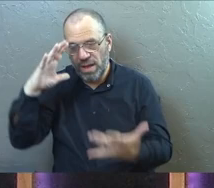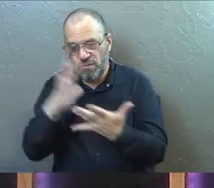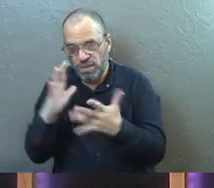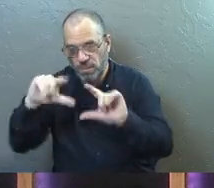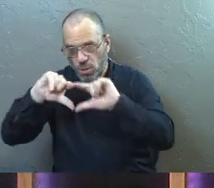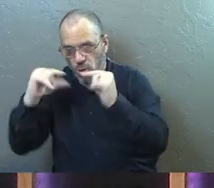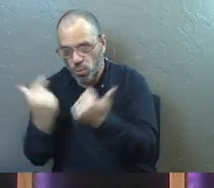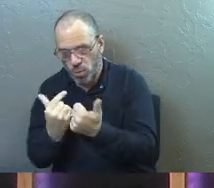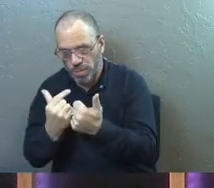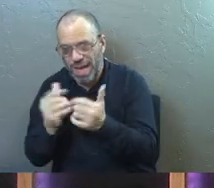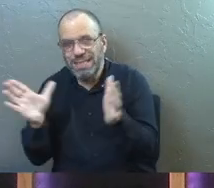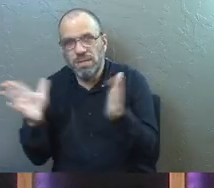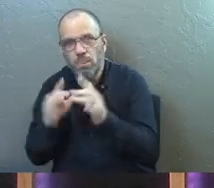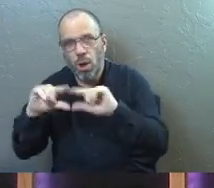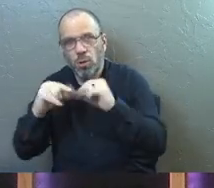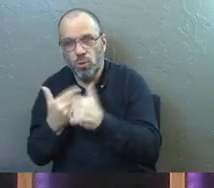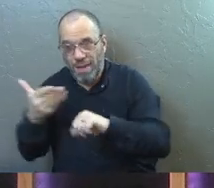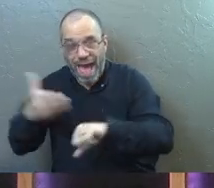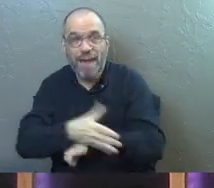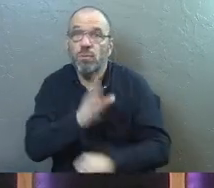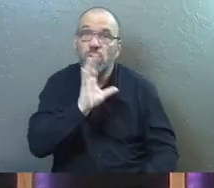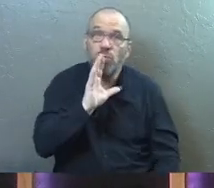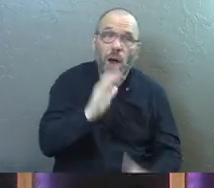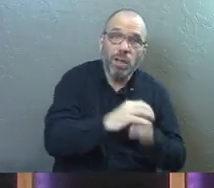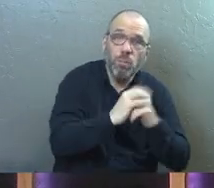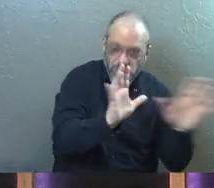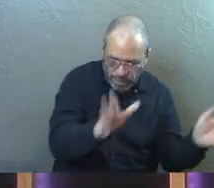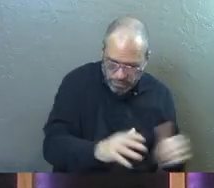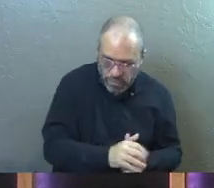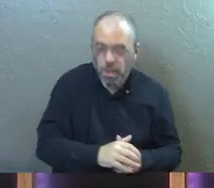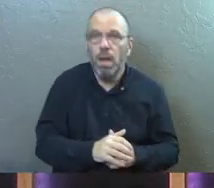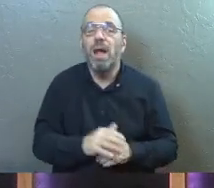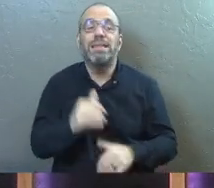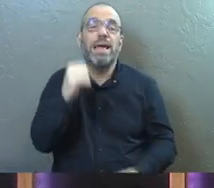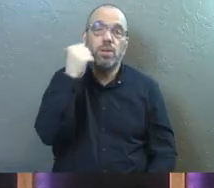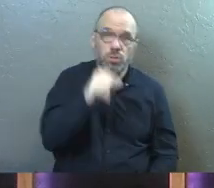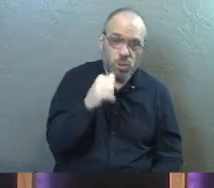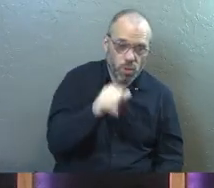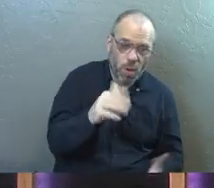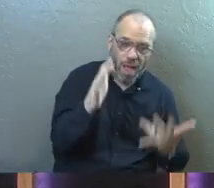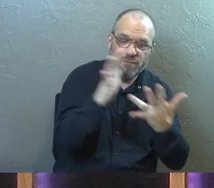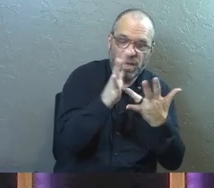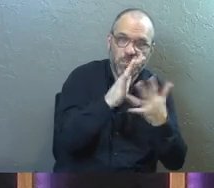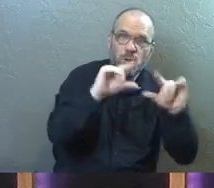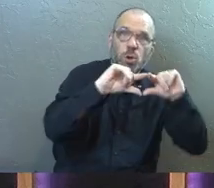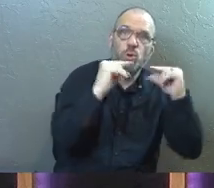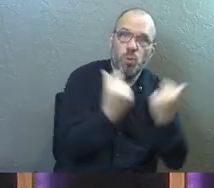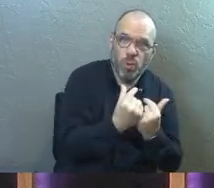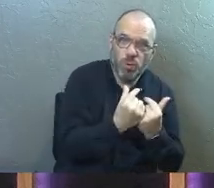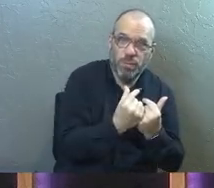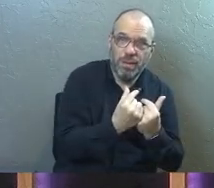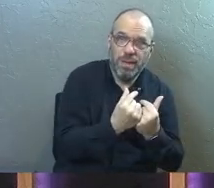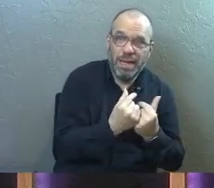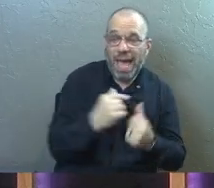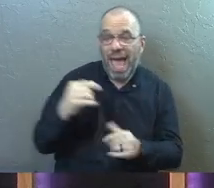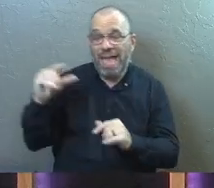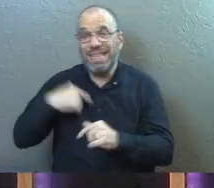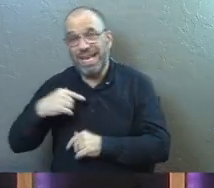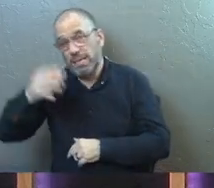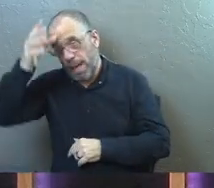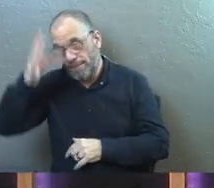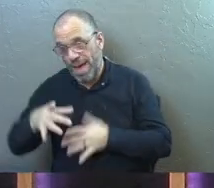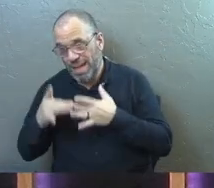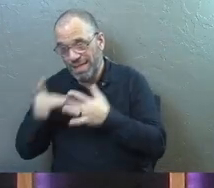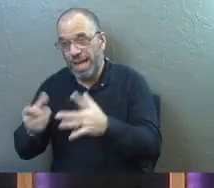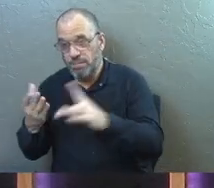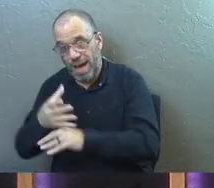group that does small group after the talk and the worship and there's a girls freshman group and the guys freshman group